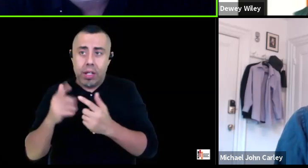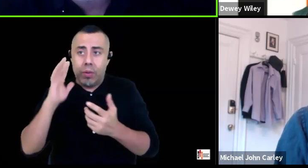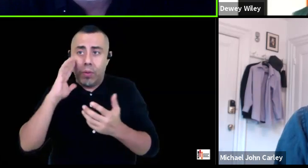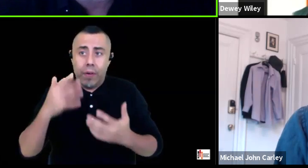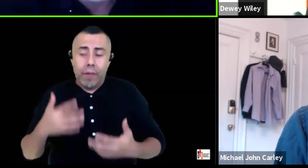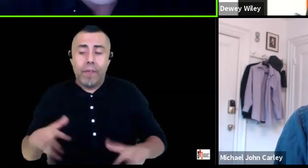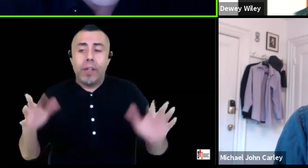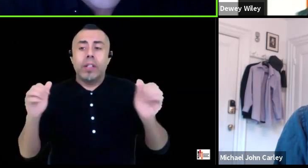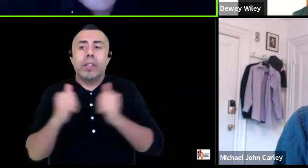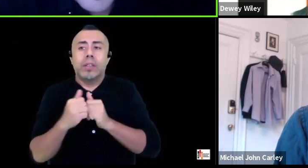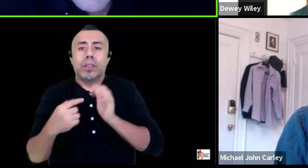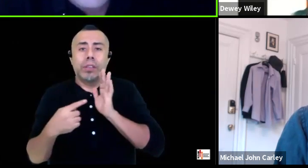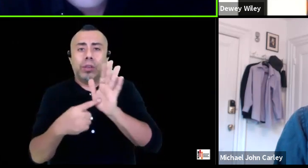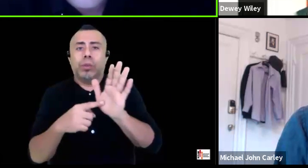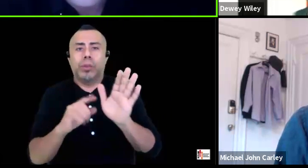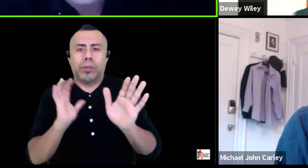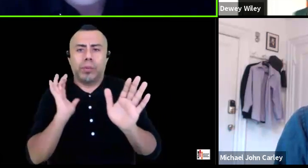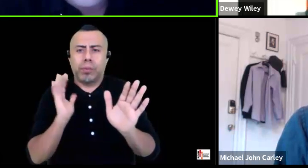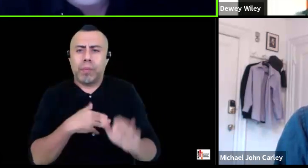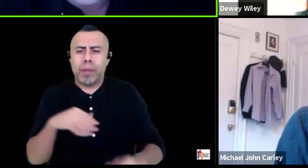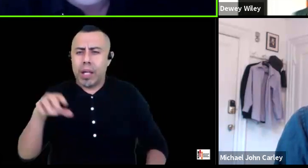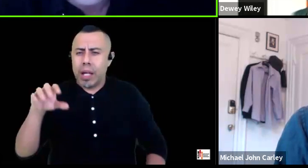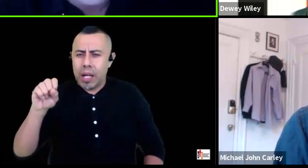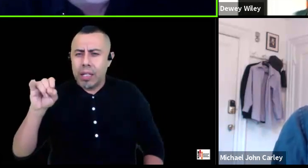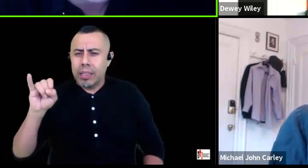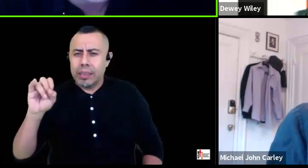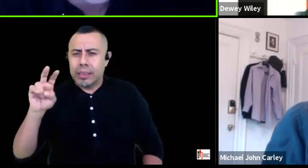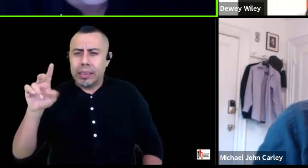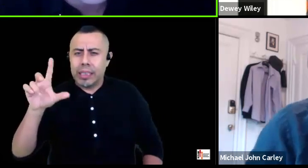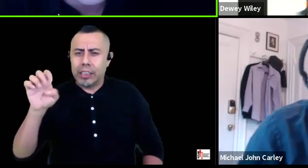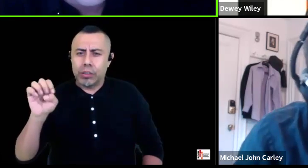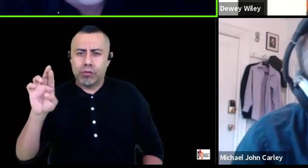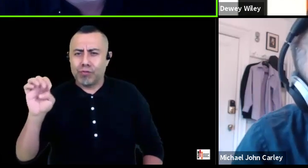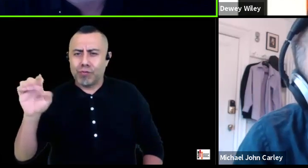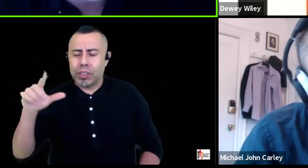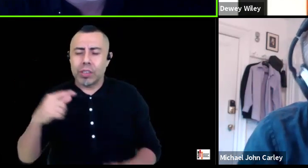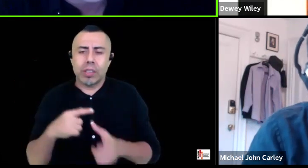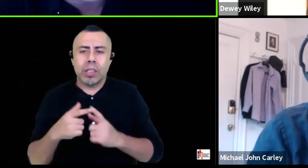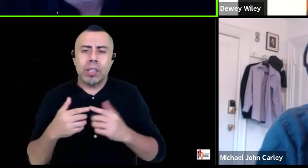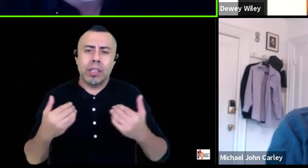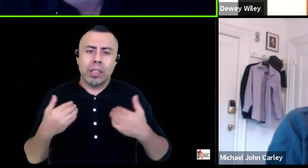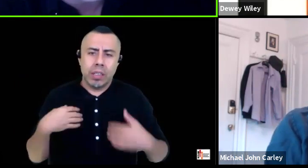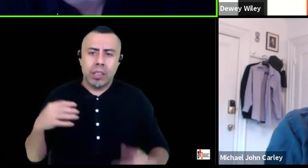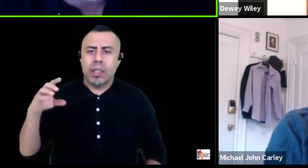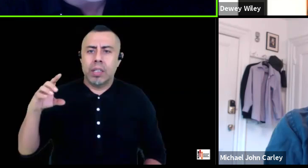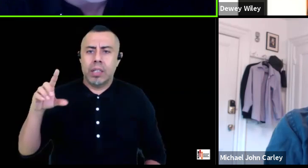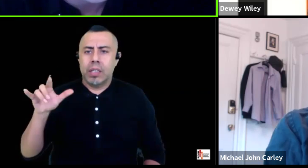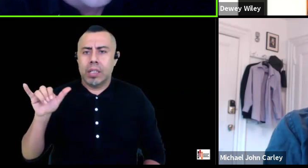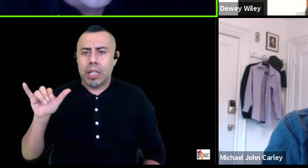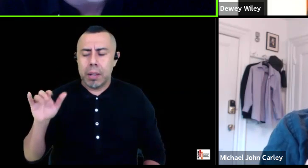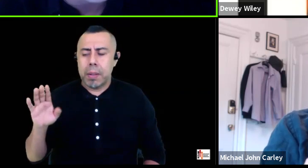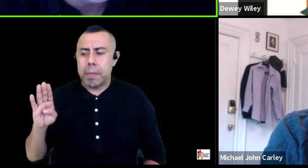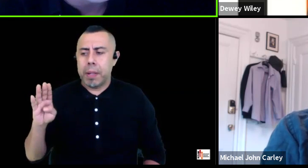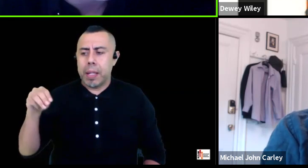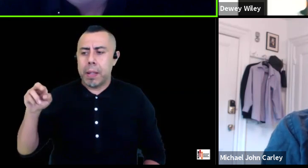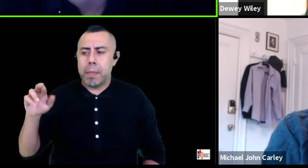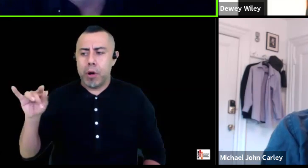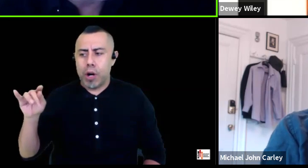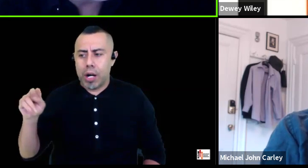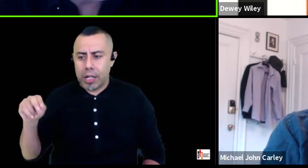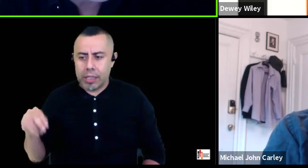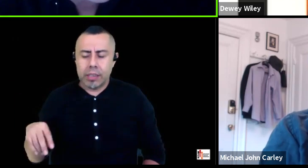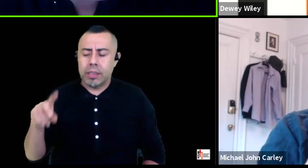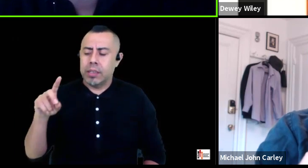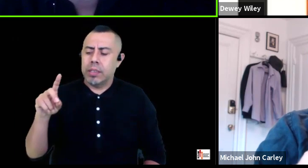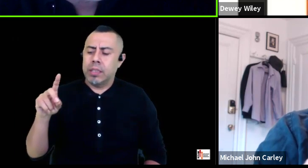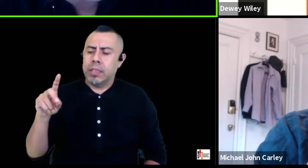of our sizzle reel and uh uh clay b martin and dan boyle and myself will have a discussion